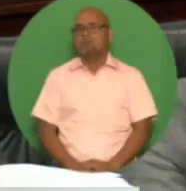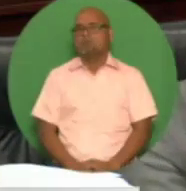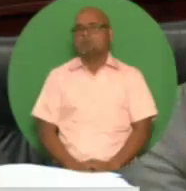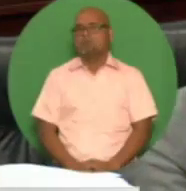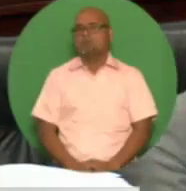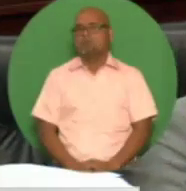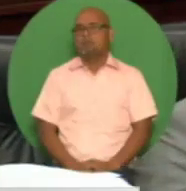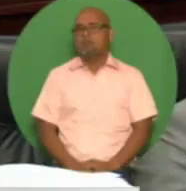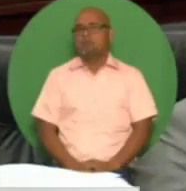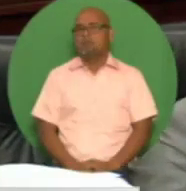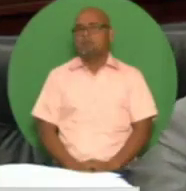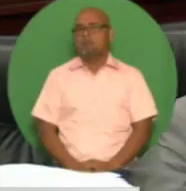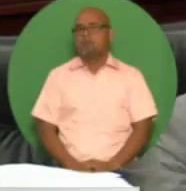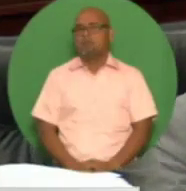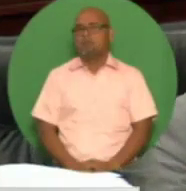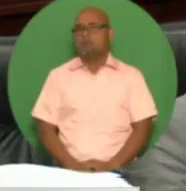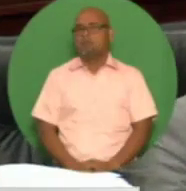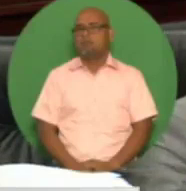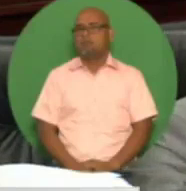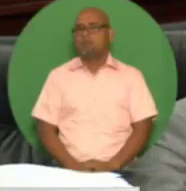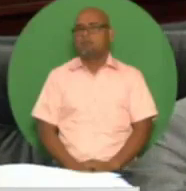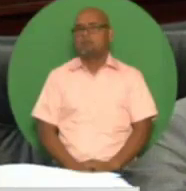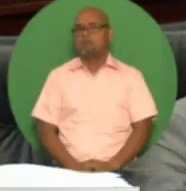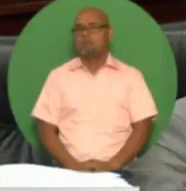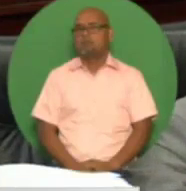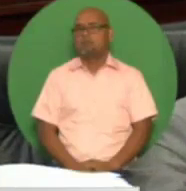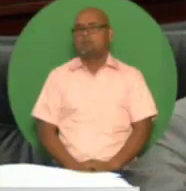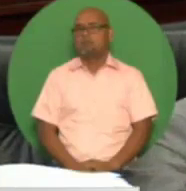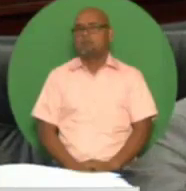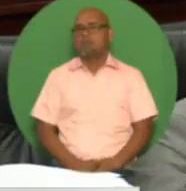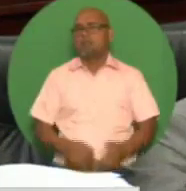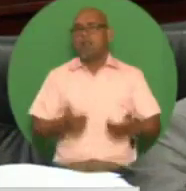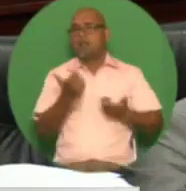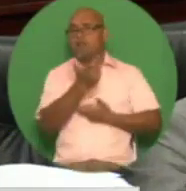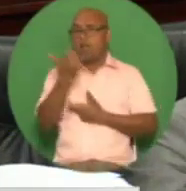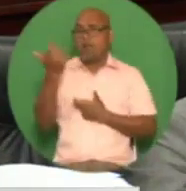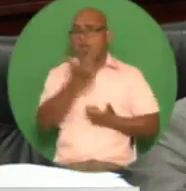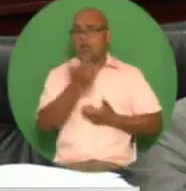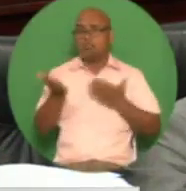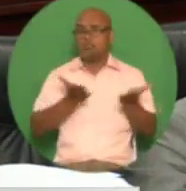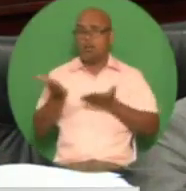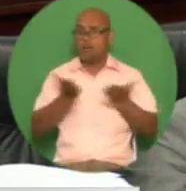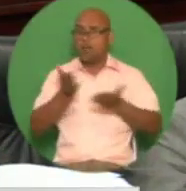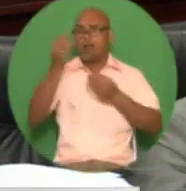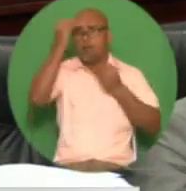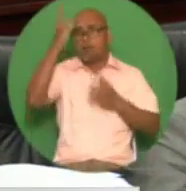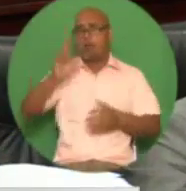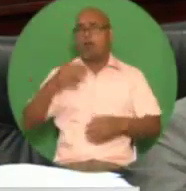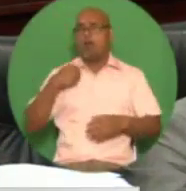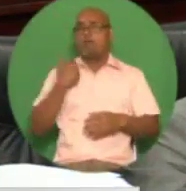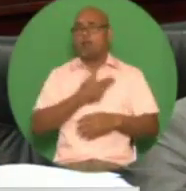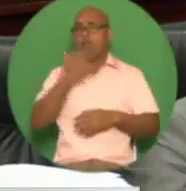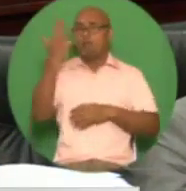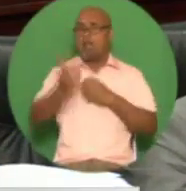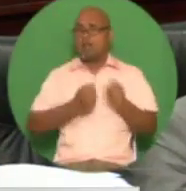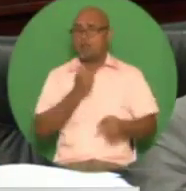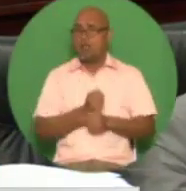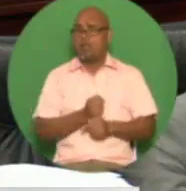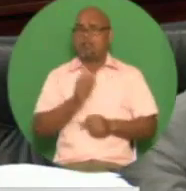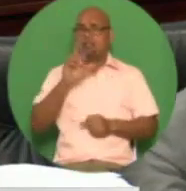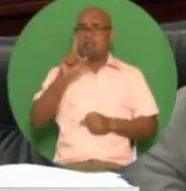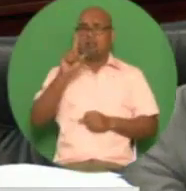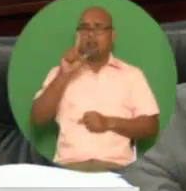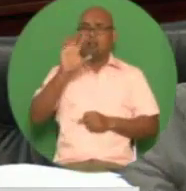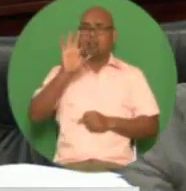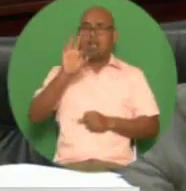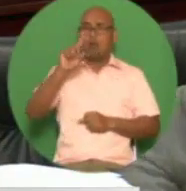water in our waterways according to the fire authorities in the past five years over 9 000 bushfires